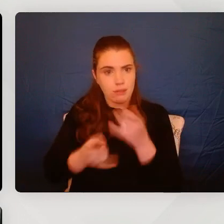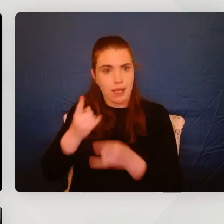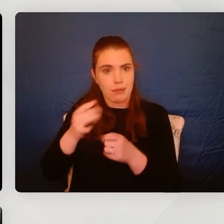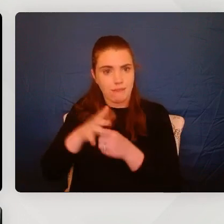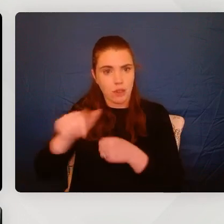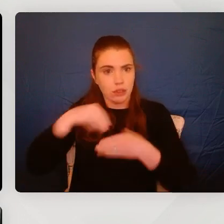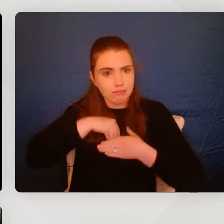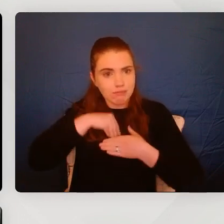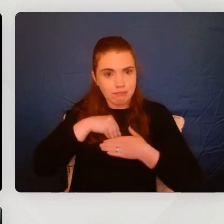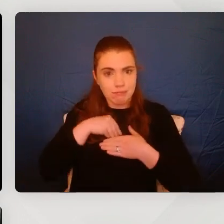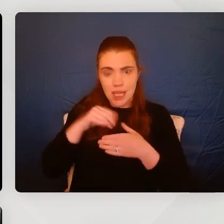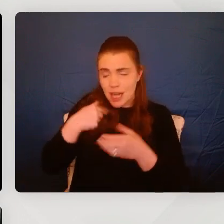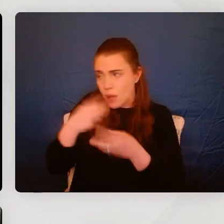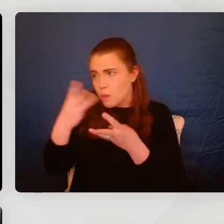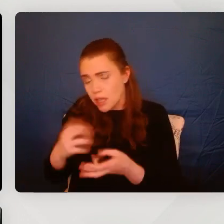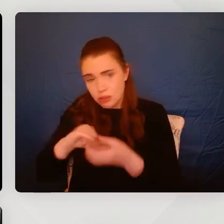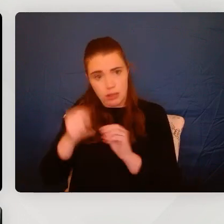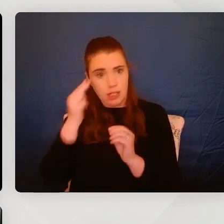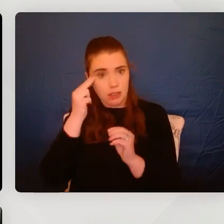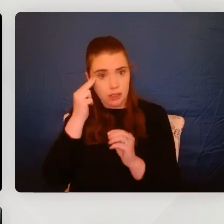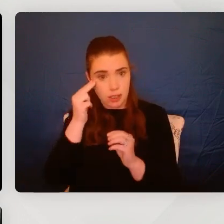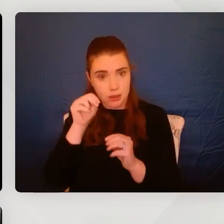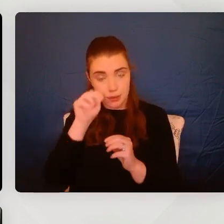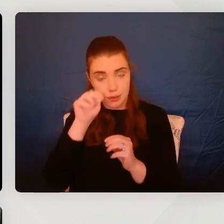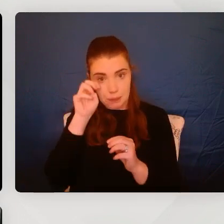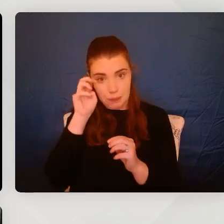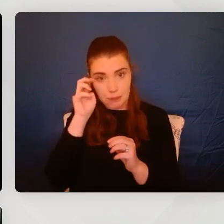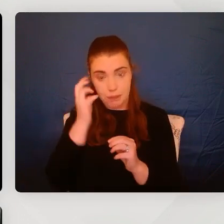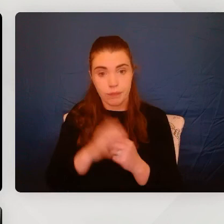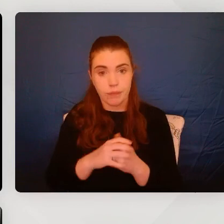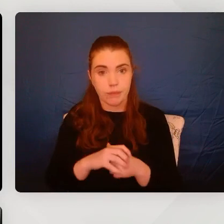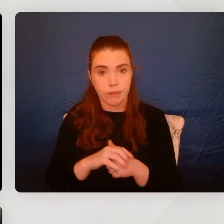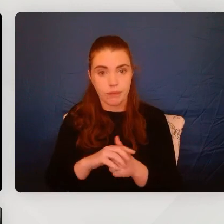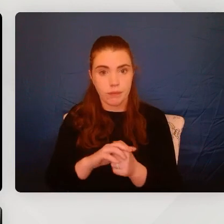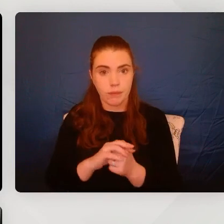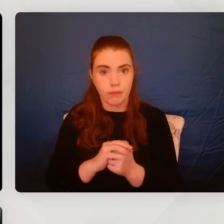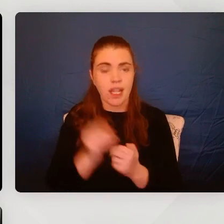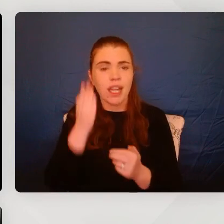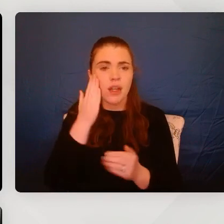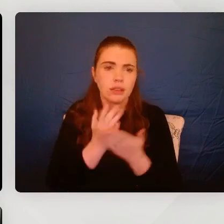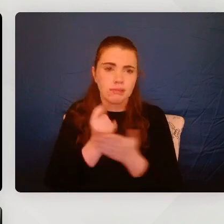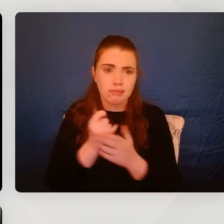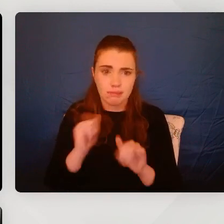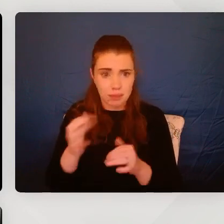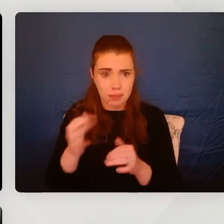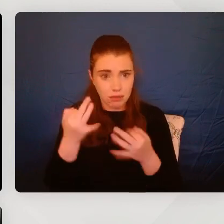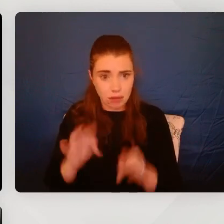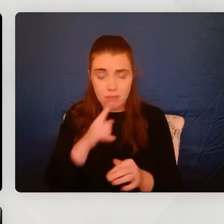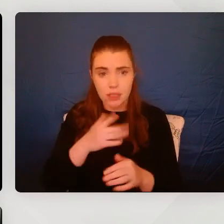I want to try and understand. And again, even if we get it wrong, that effort of trying to emotionally connect with the young person